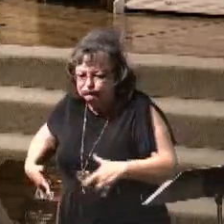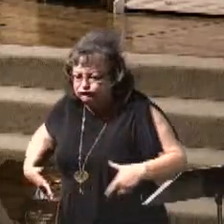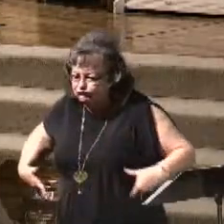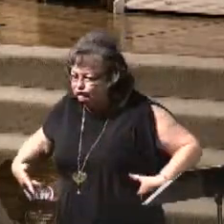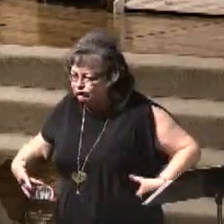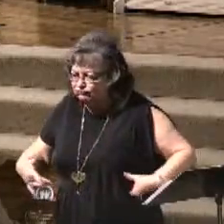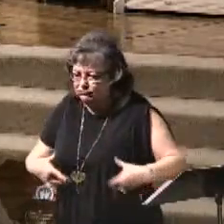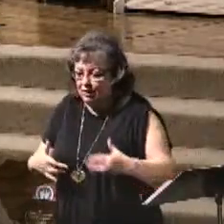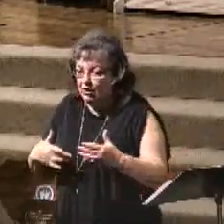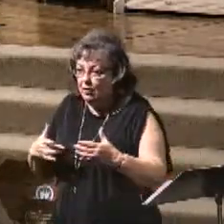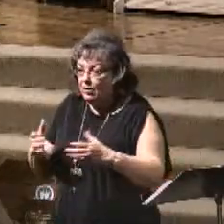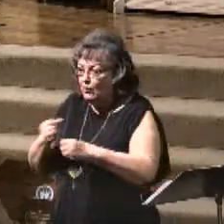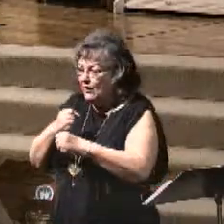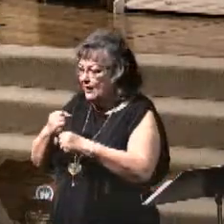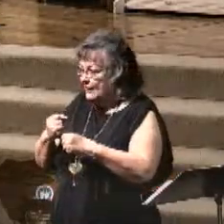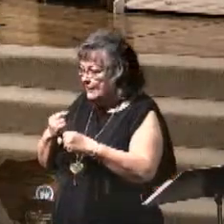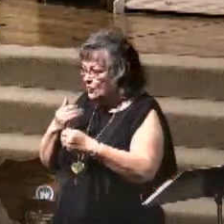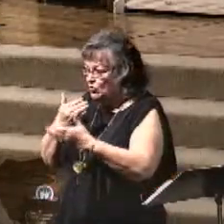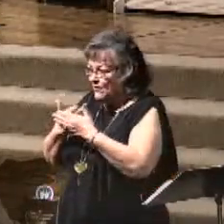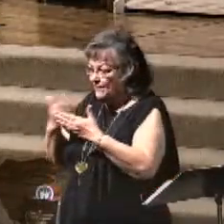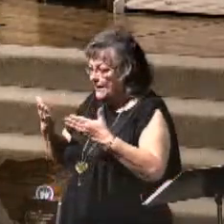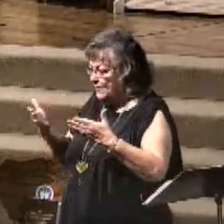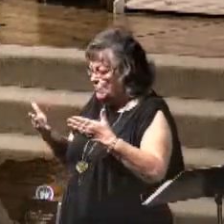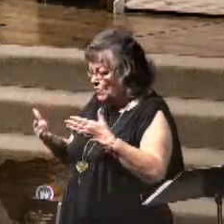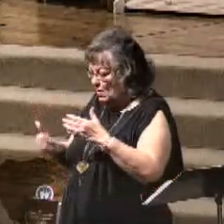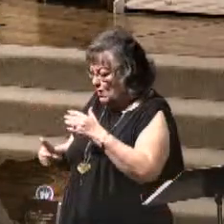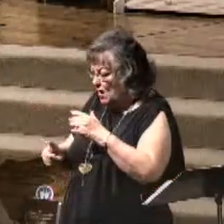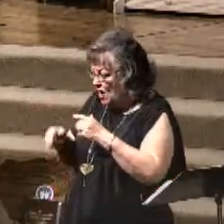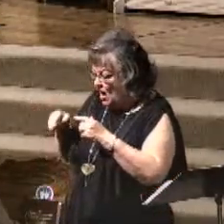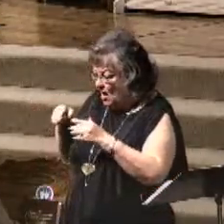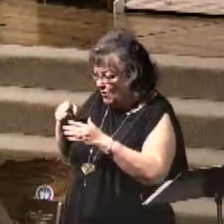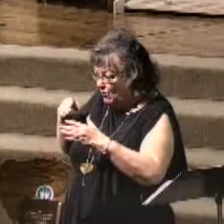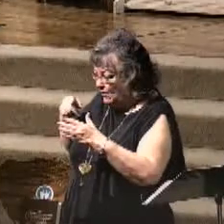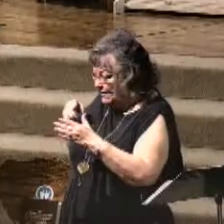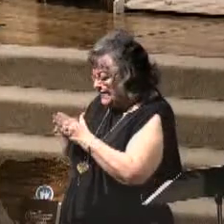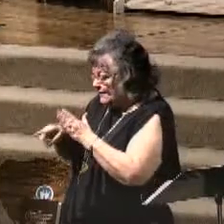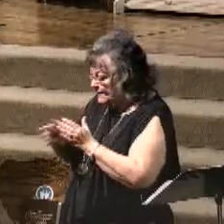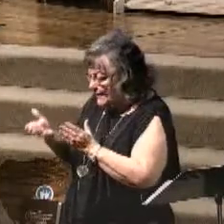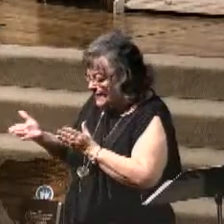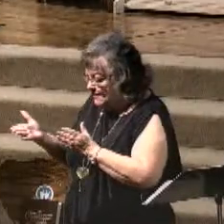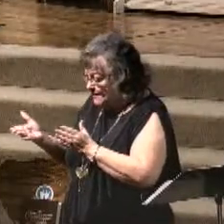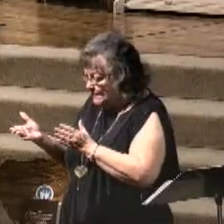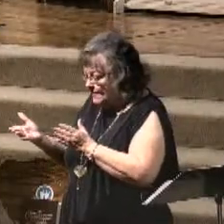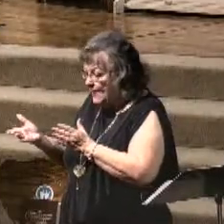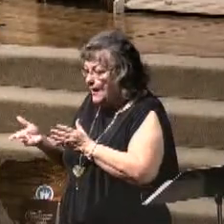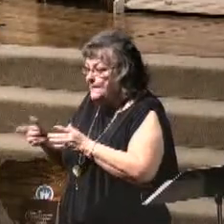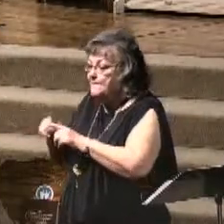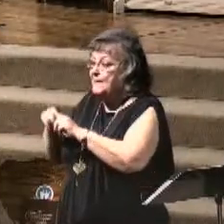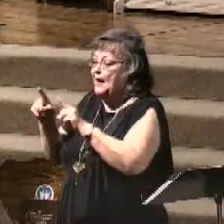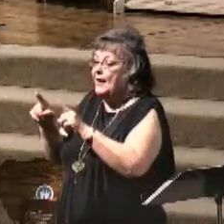thing. We're getting these people out of the way that are, that are harming us, and we're going to help those that are in need.